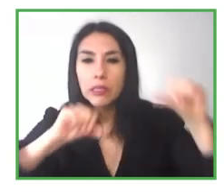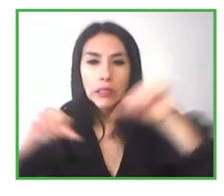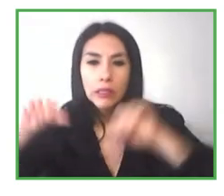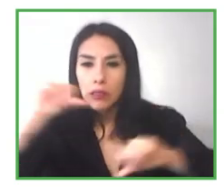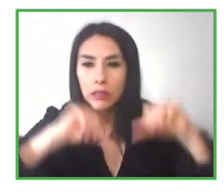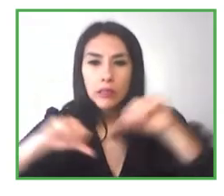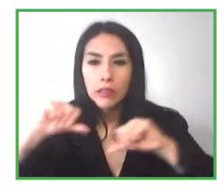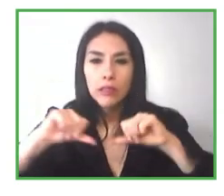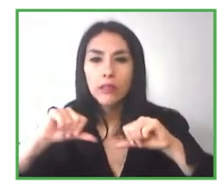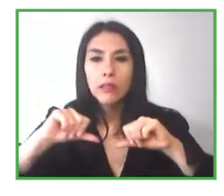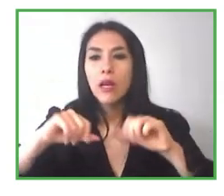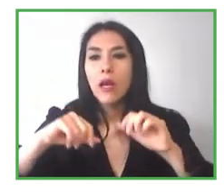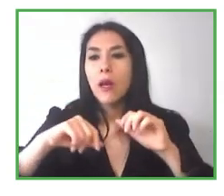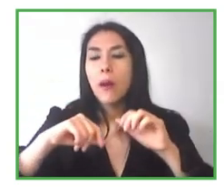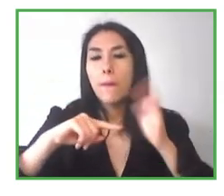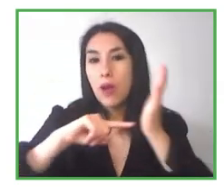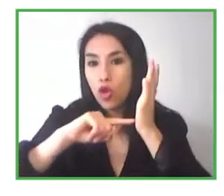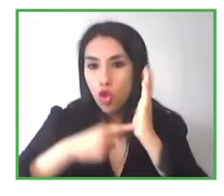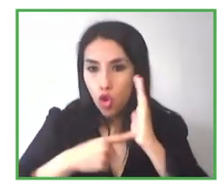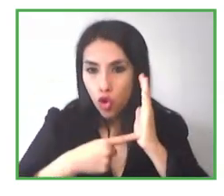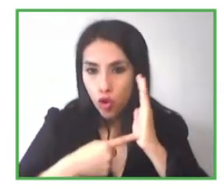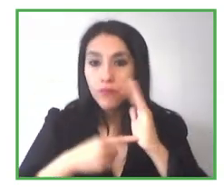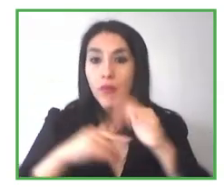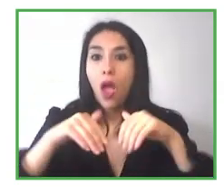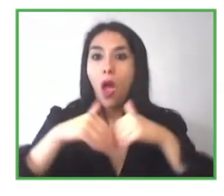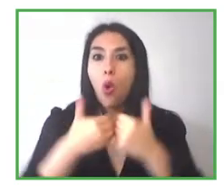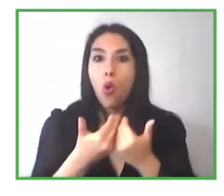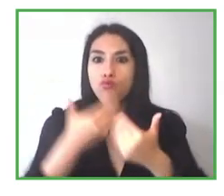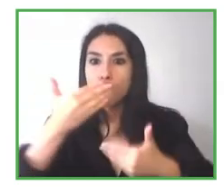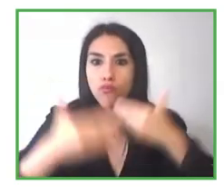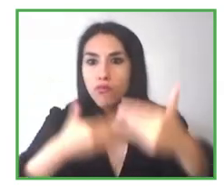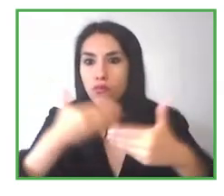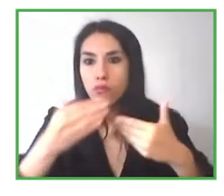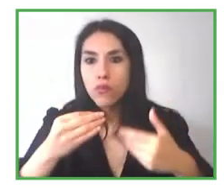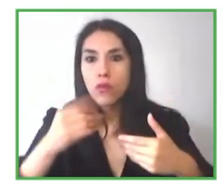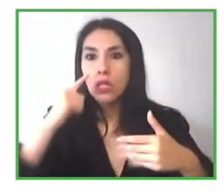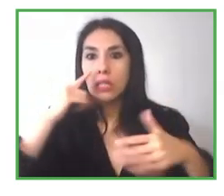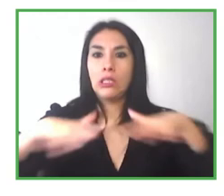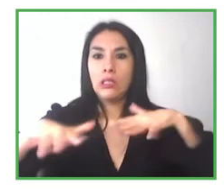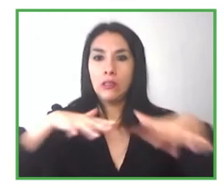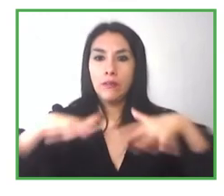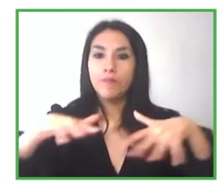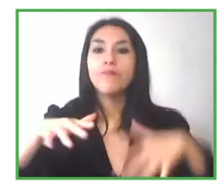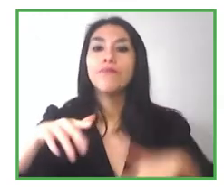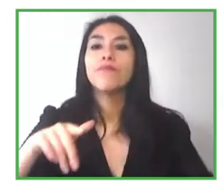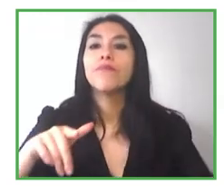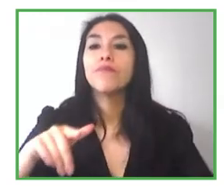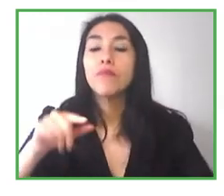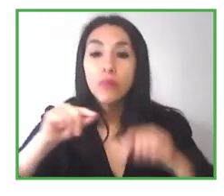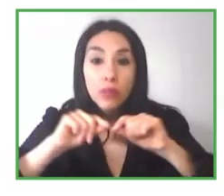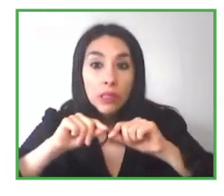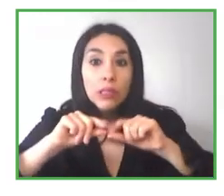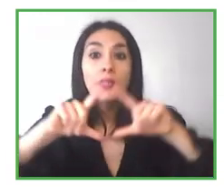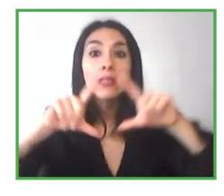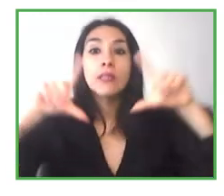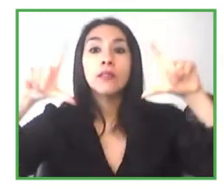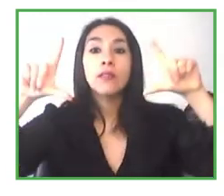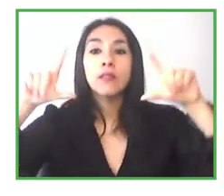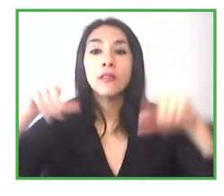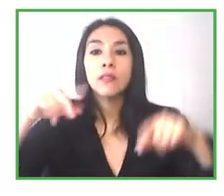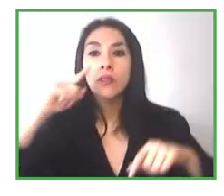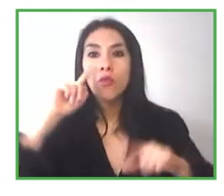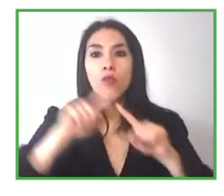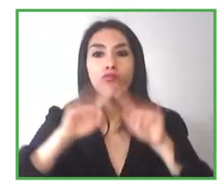understand, you know, what's the latest evolutions? How can we bring this to our customers? There's so much more we have planned,